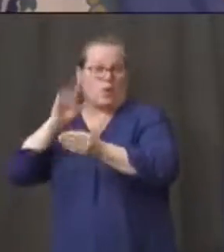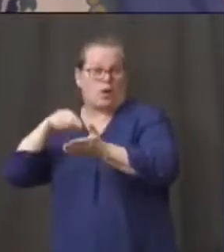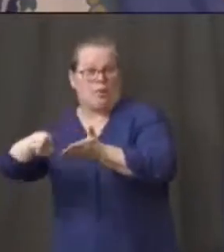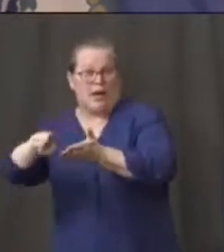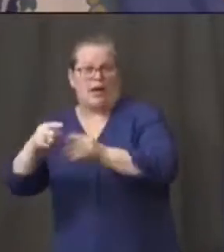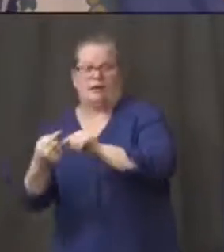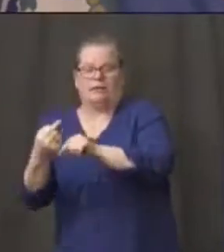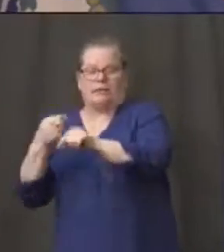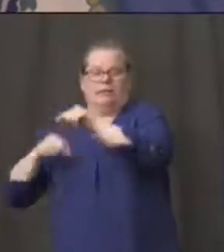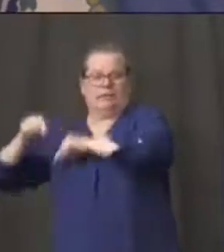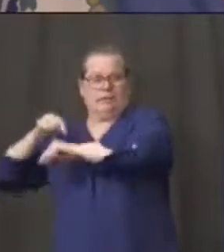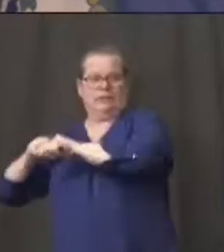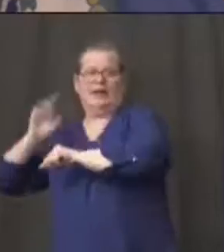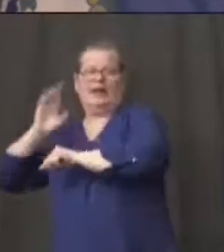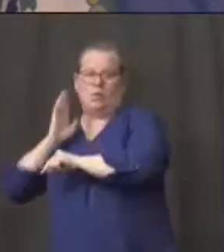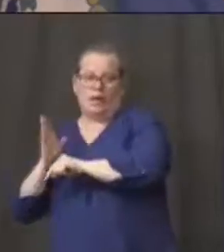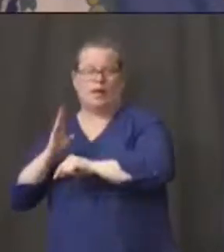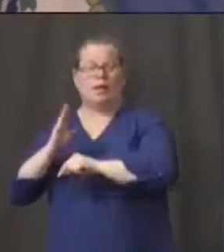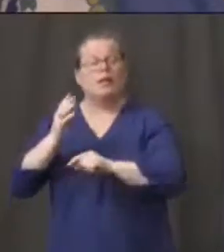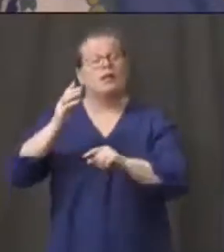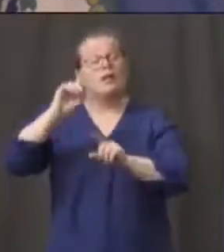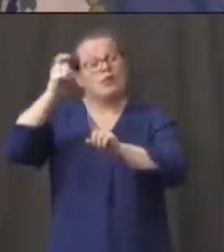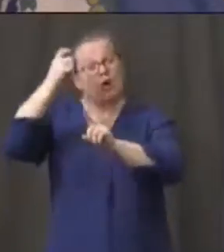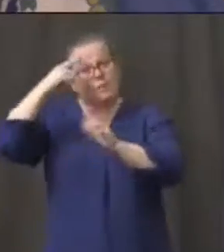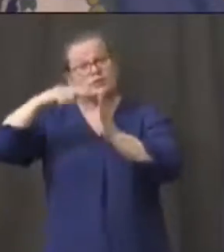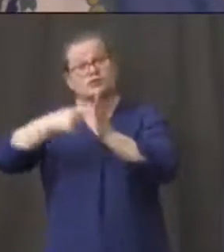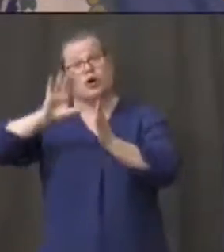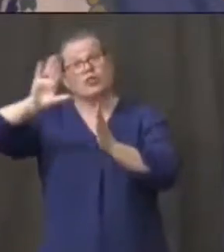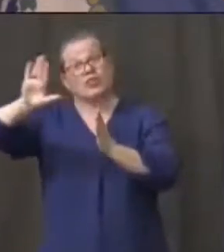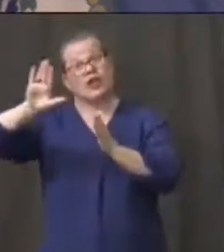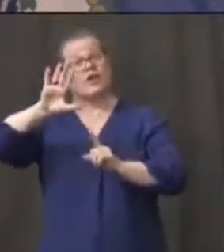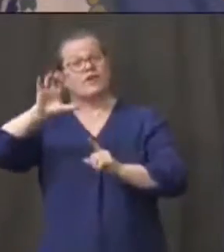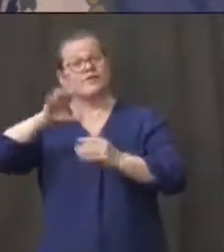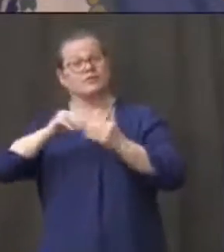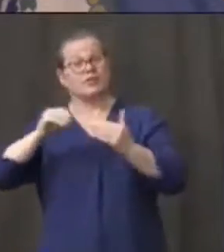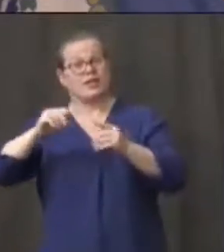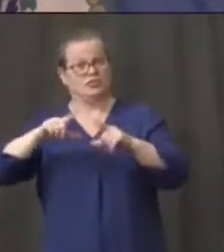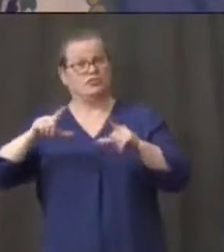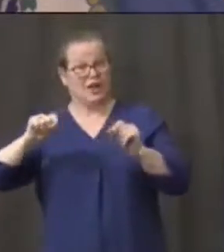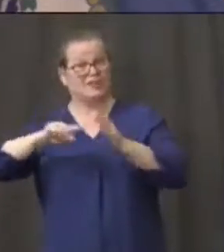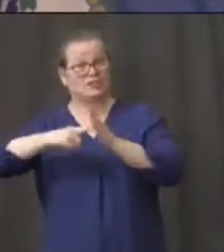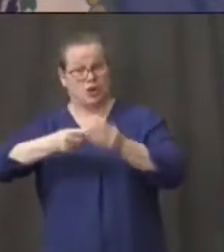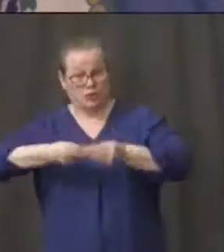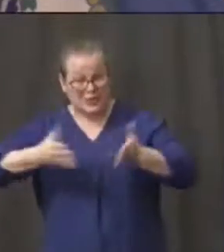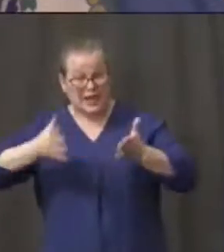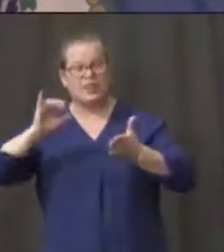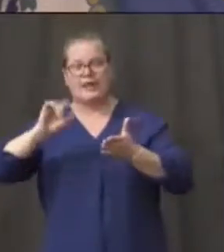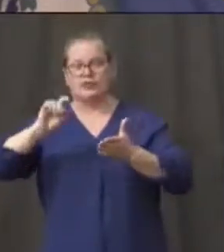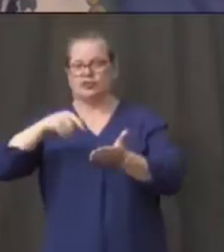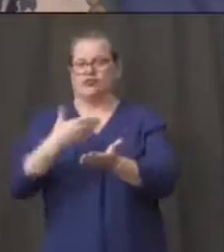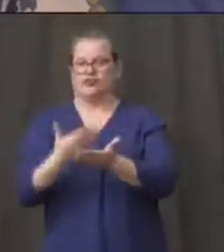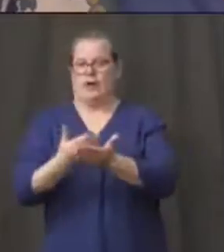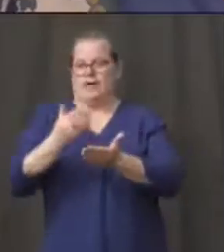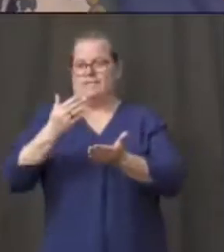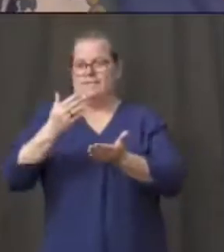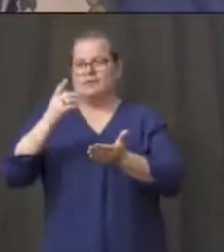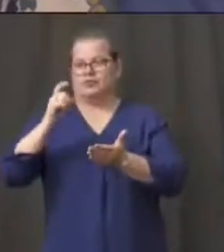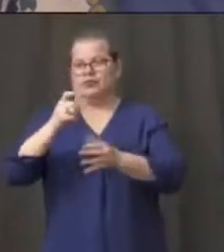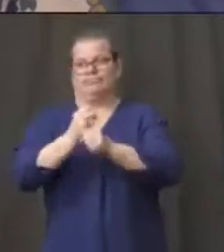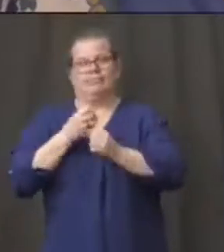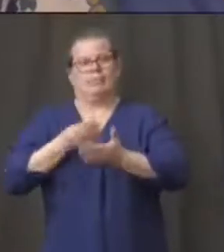,200 checks, and that starts arriving tomorrow. So I think that's some relatively good news there.